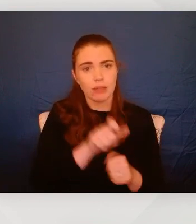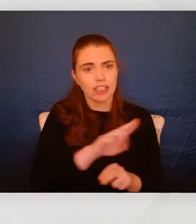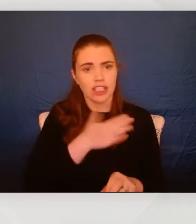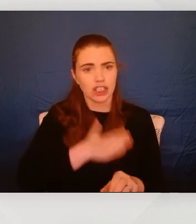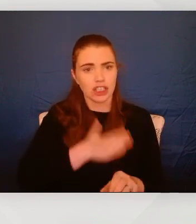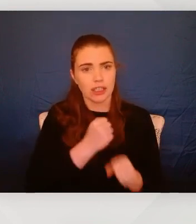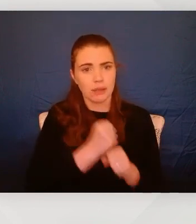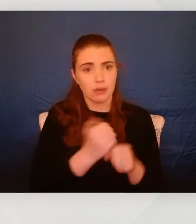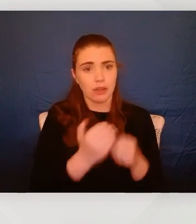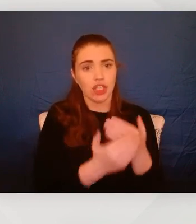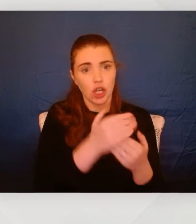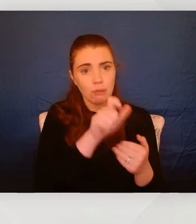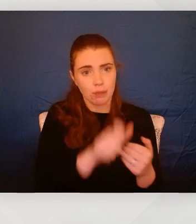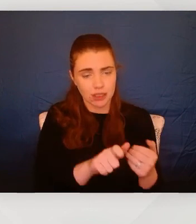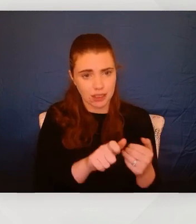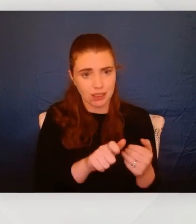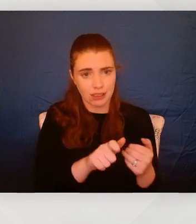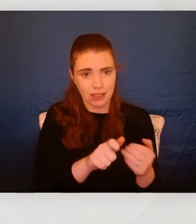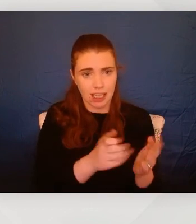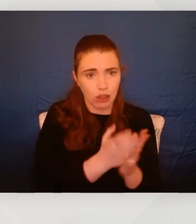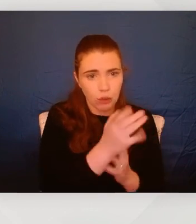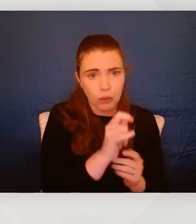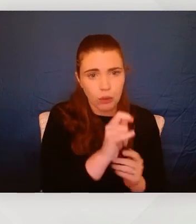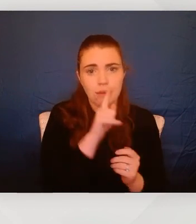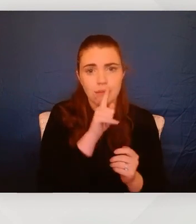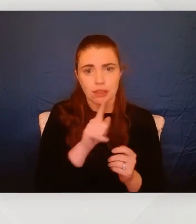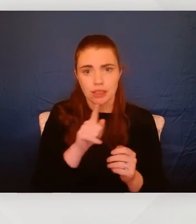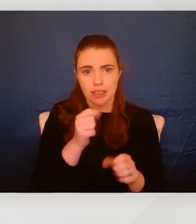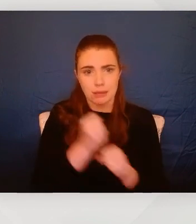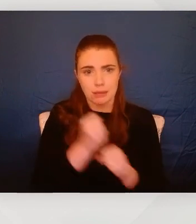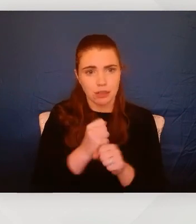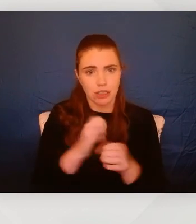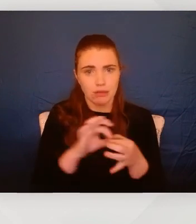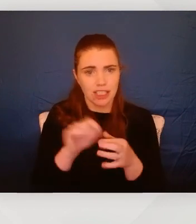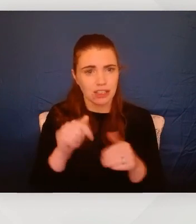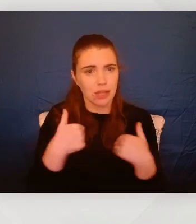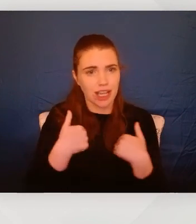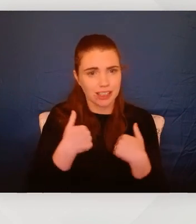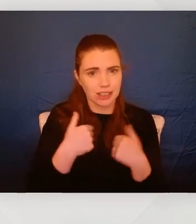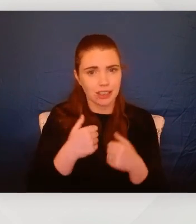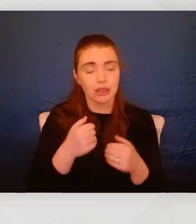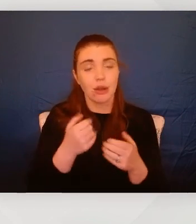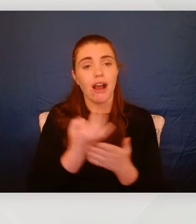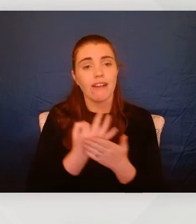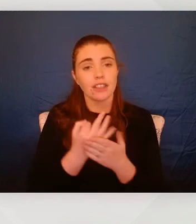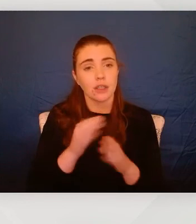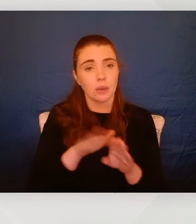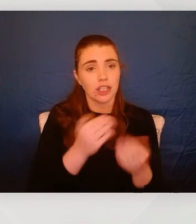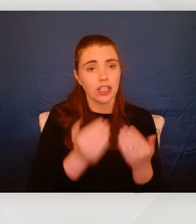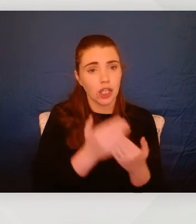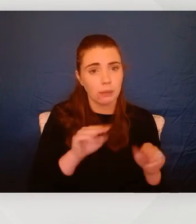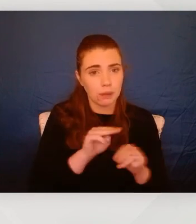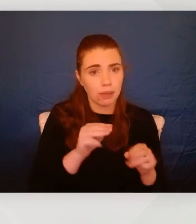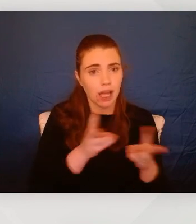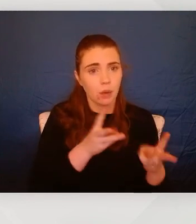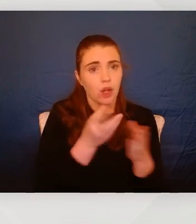but it's about the relationship that they have and who they're anxious about it is. in many cases with young people, I would work with both the parent and